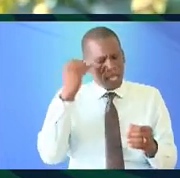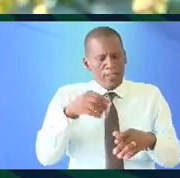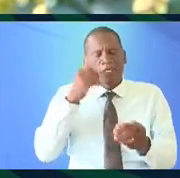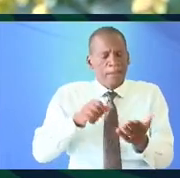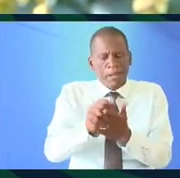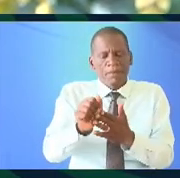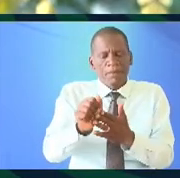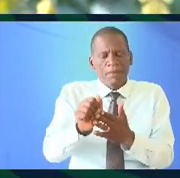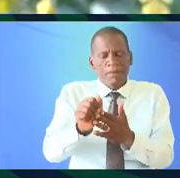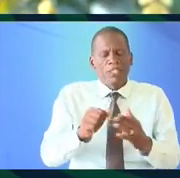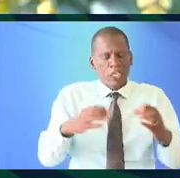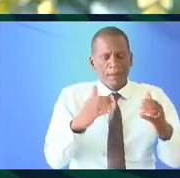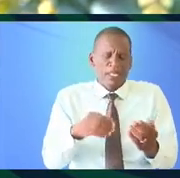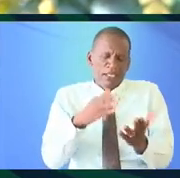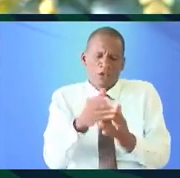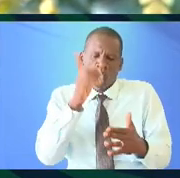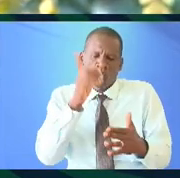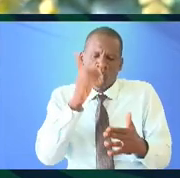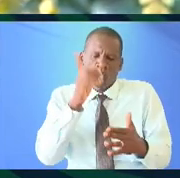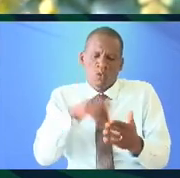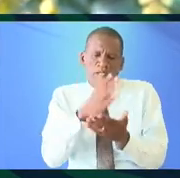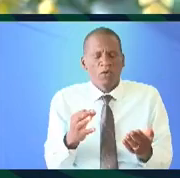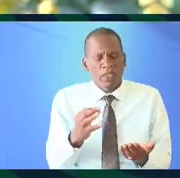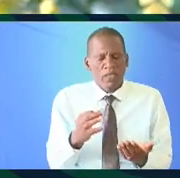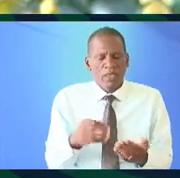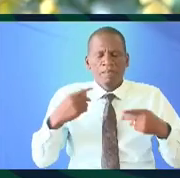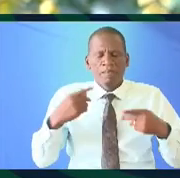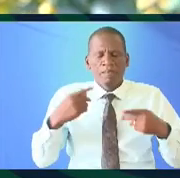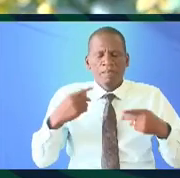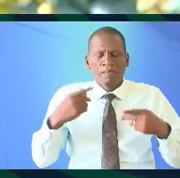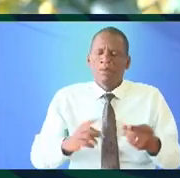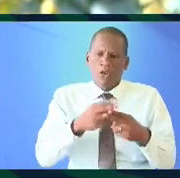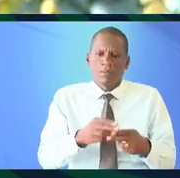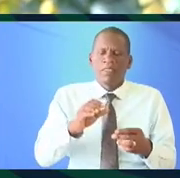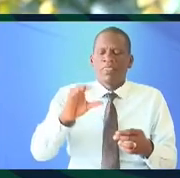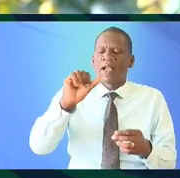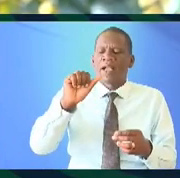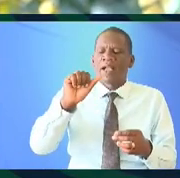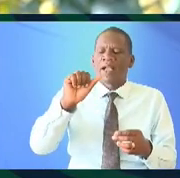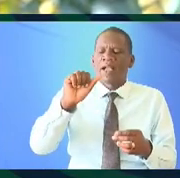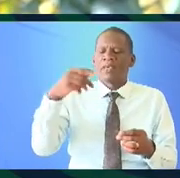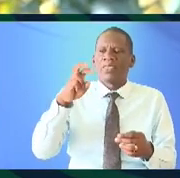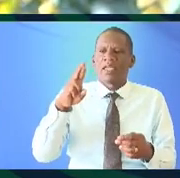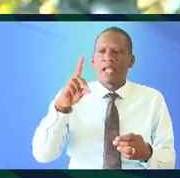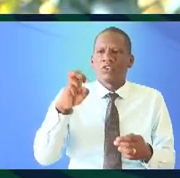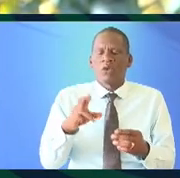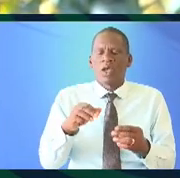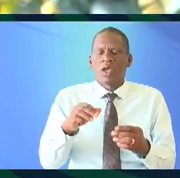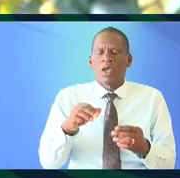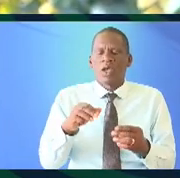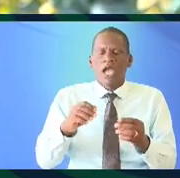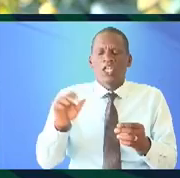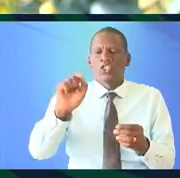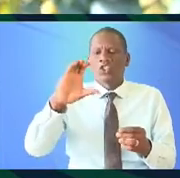ideal publishing house lies between what Samo Beke called the cathedral and the stock market